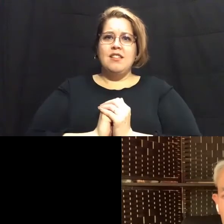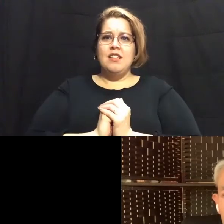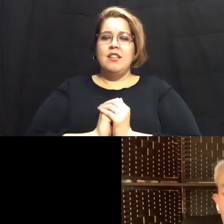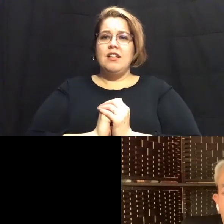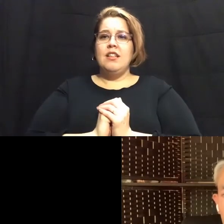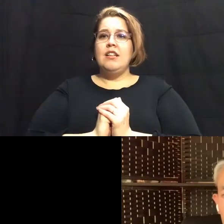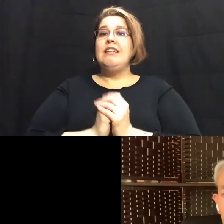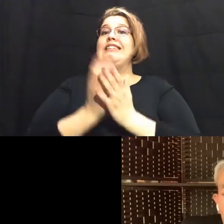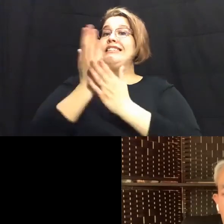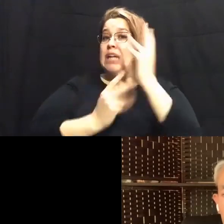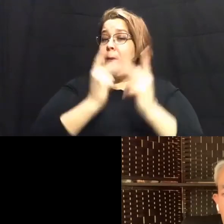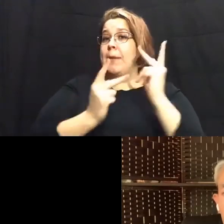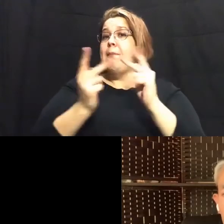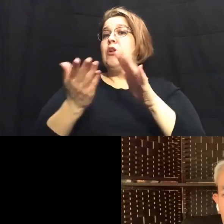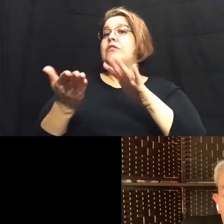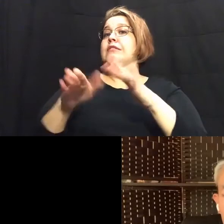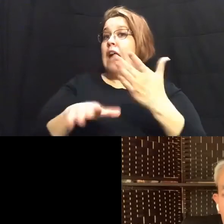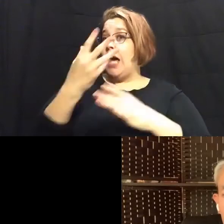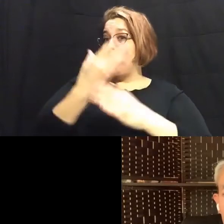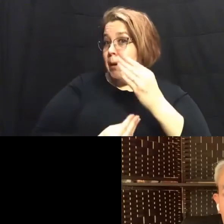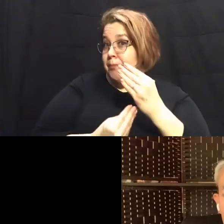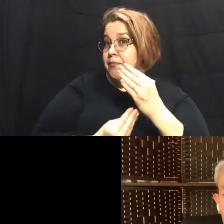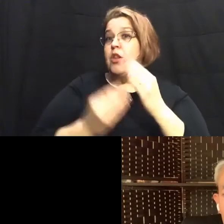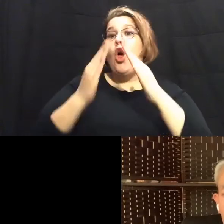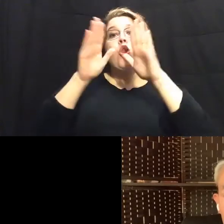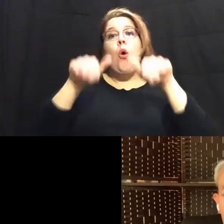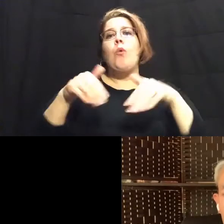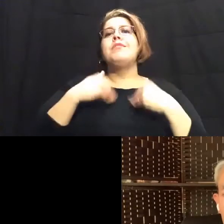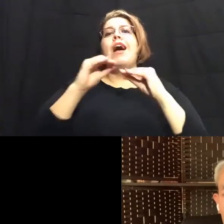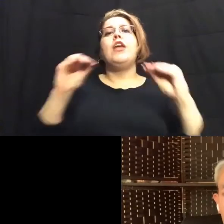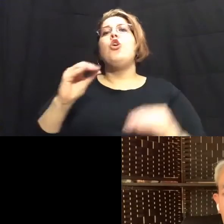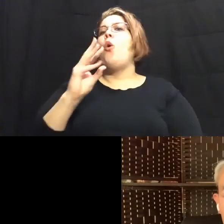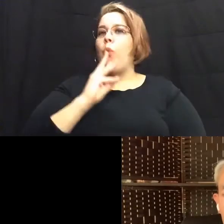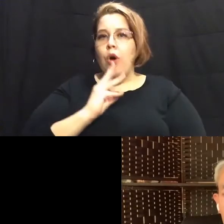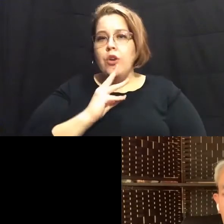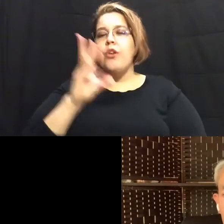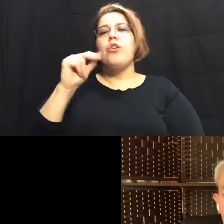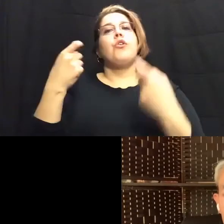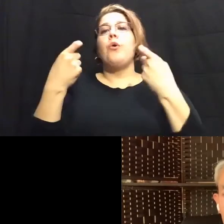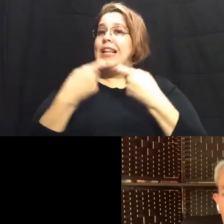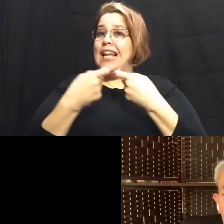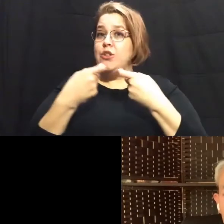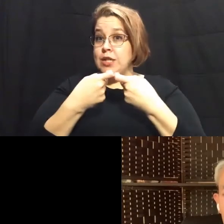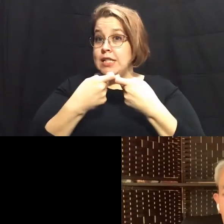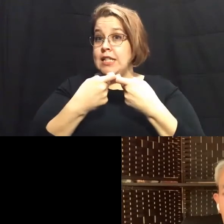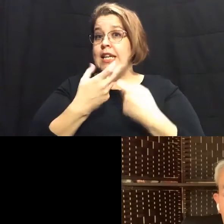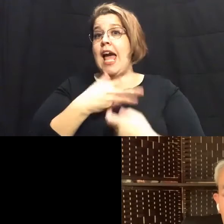died their homes were without water or power and